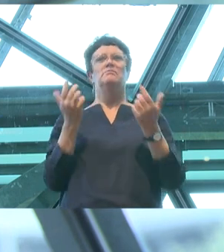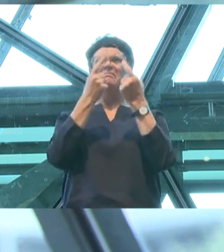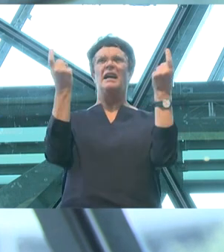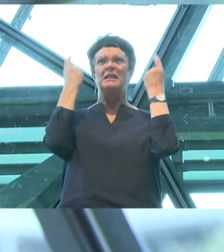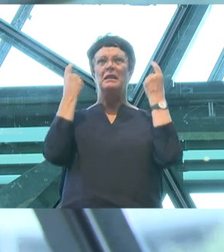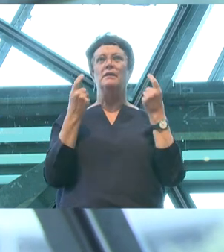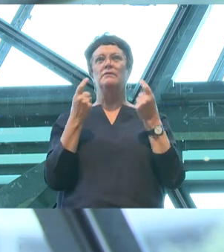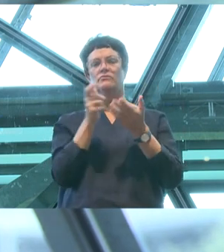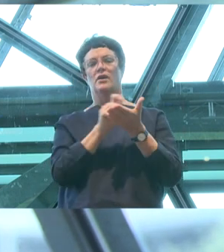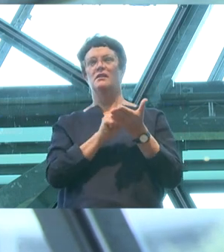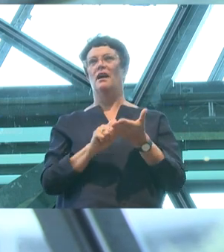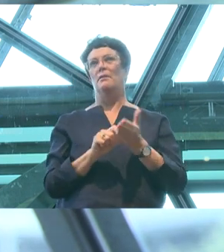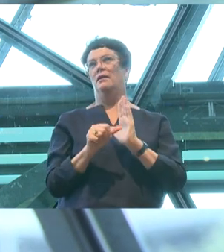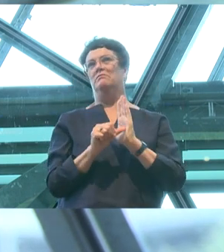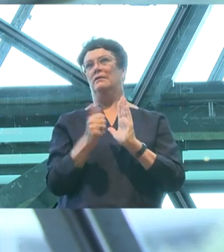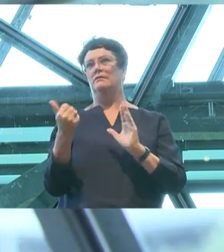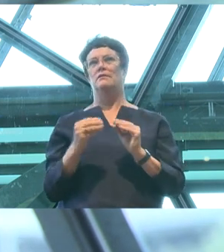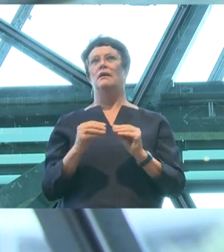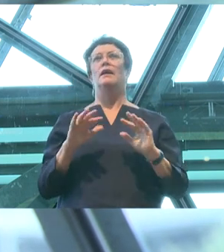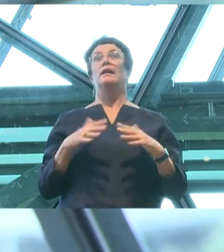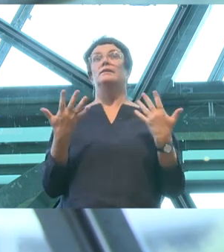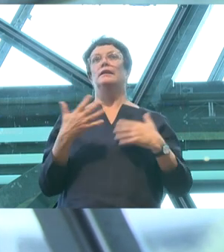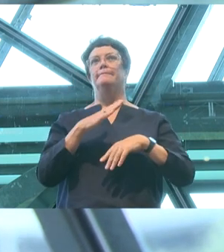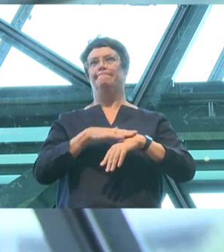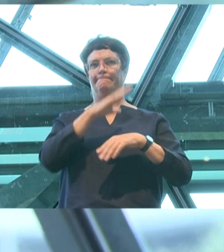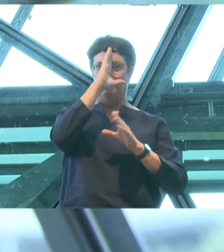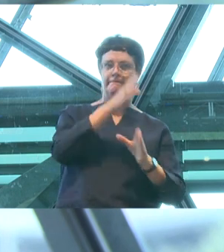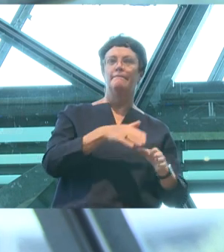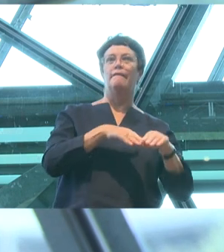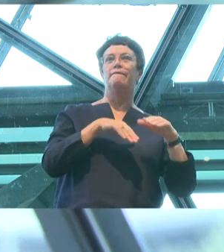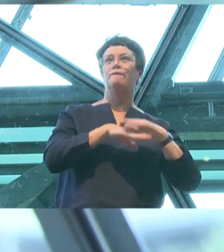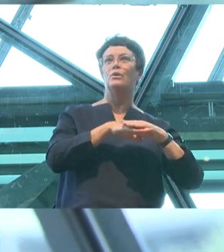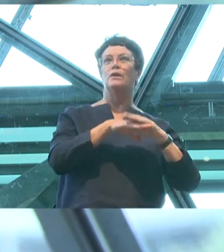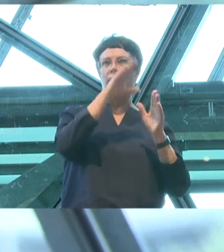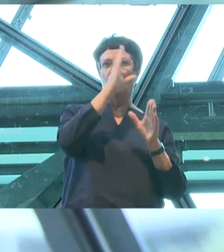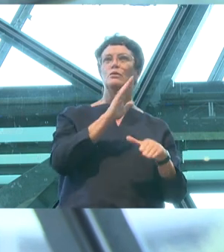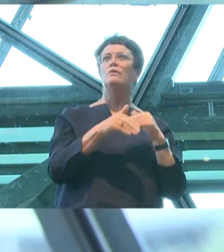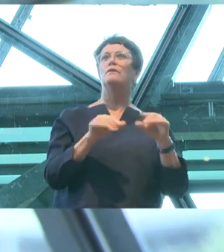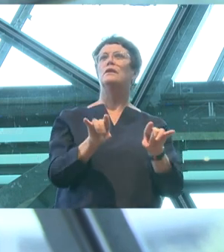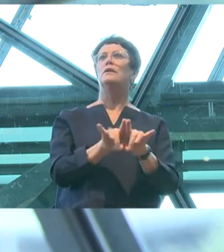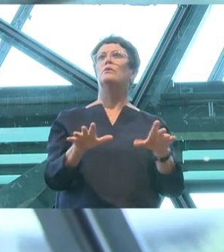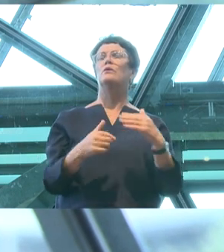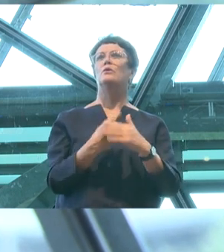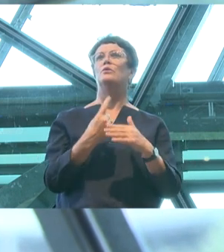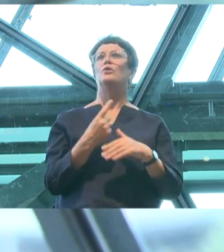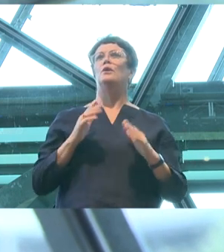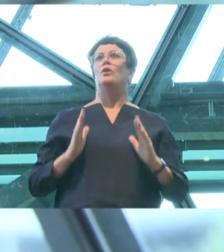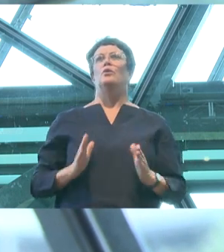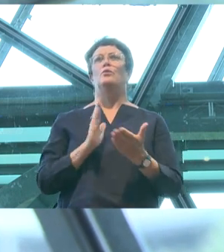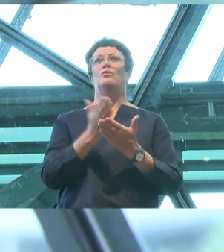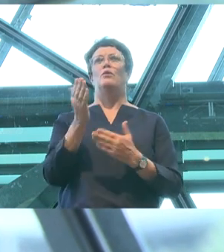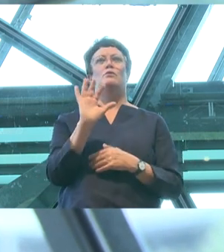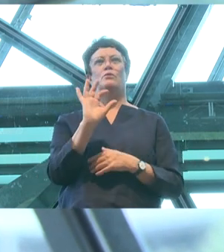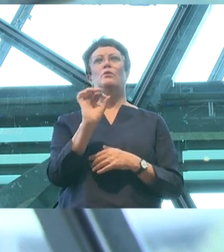and not one who dedicated his time to the promotion fully of equal opportunity and human rights. What I am,